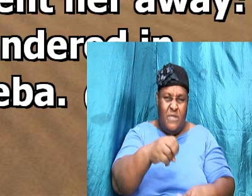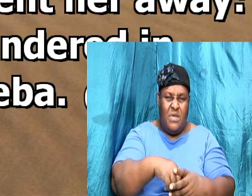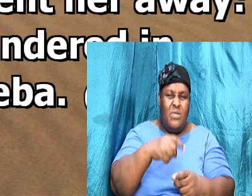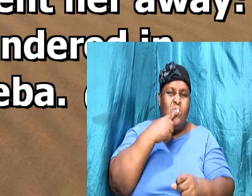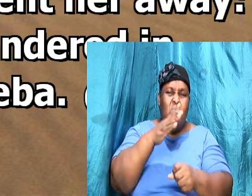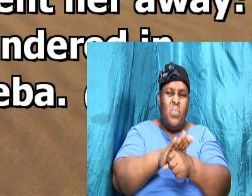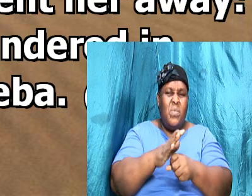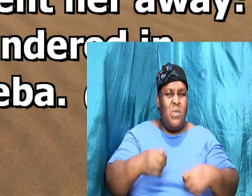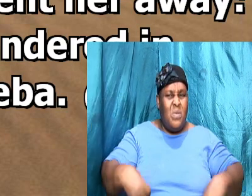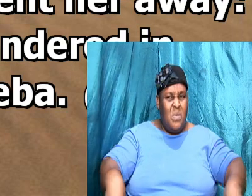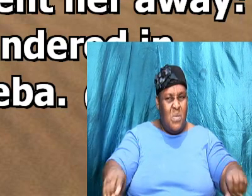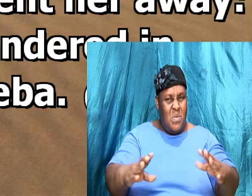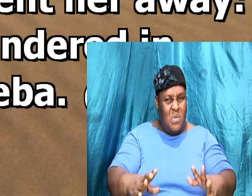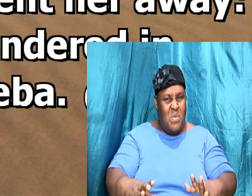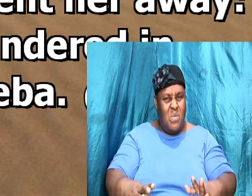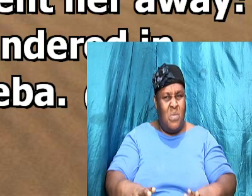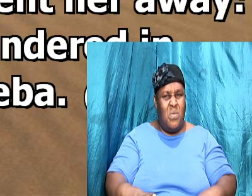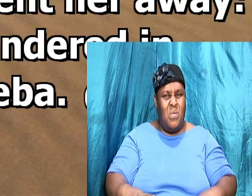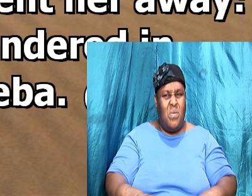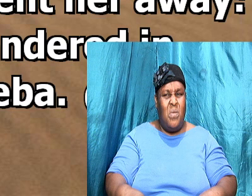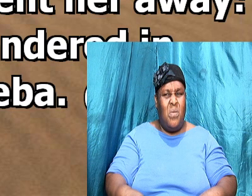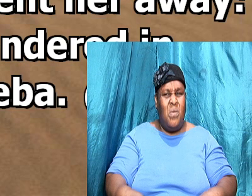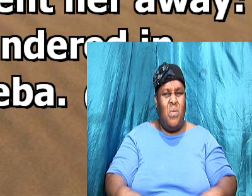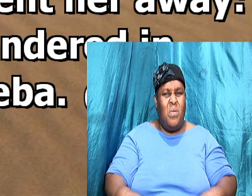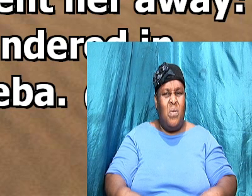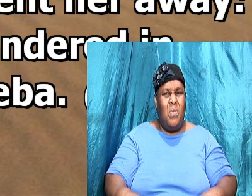wandered in the desert of Beersheba